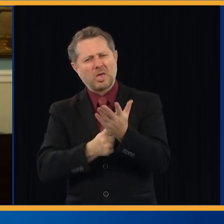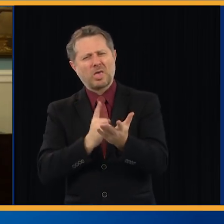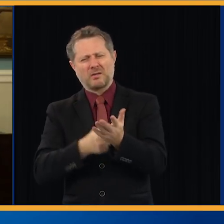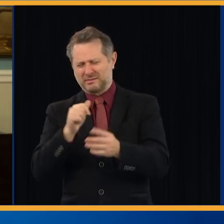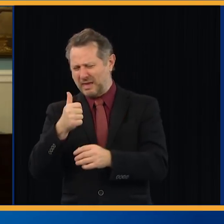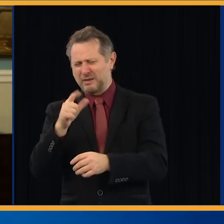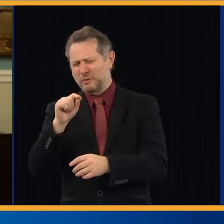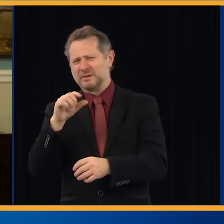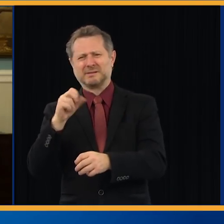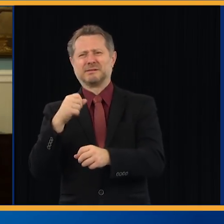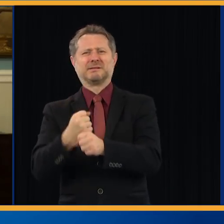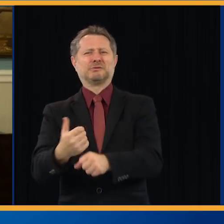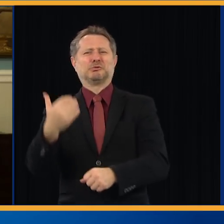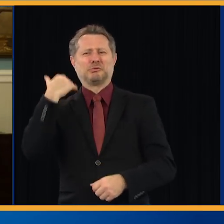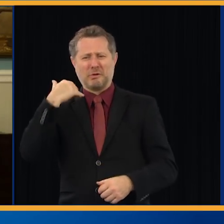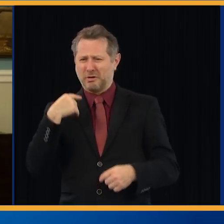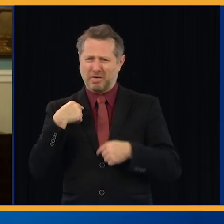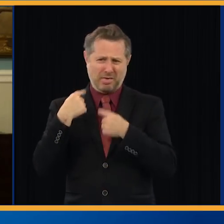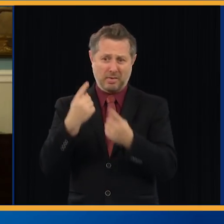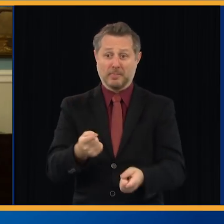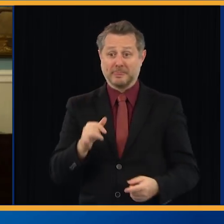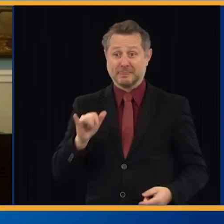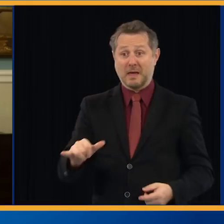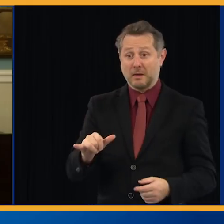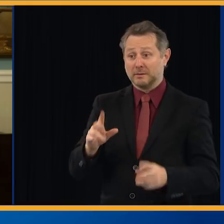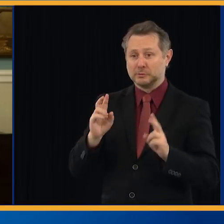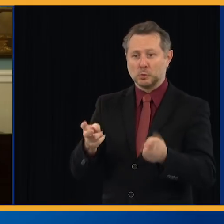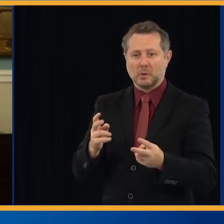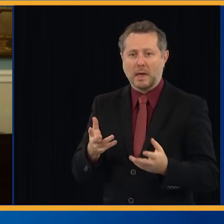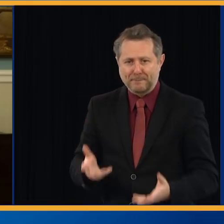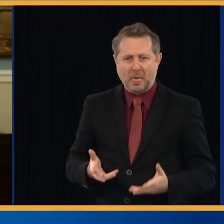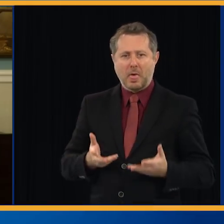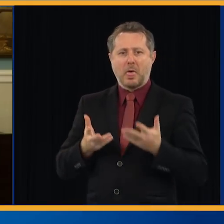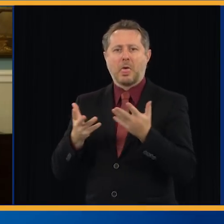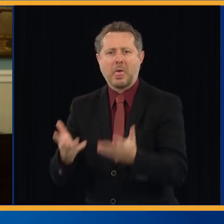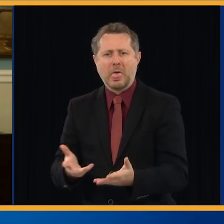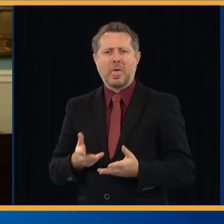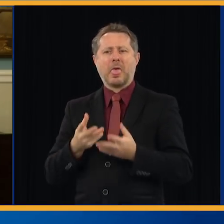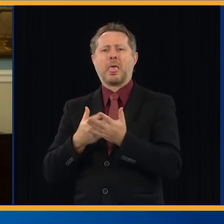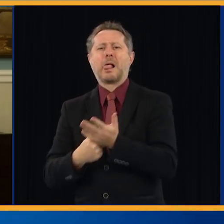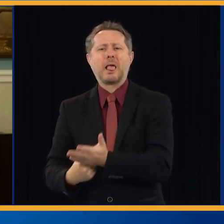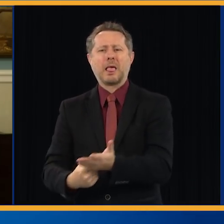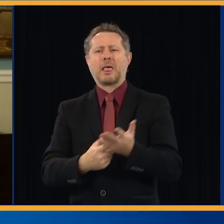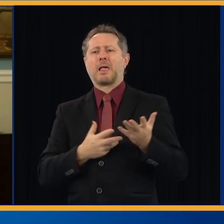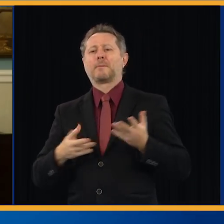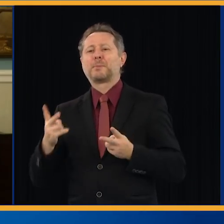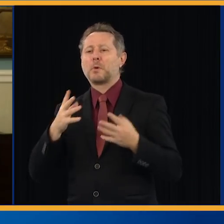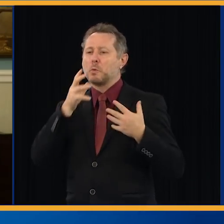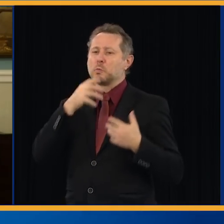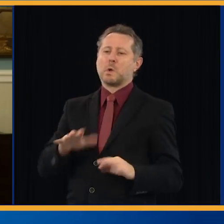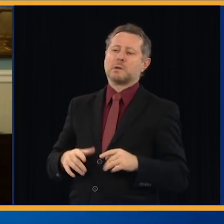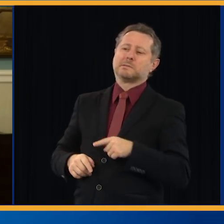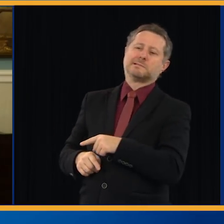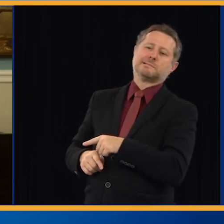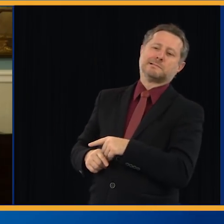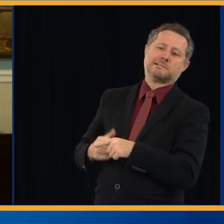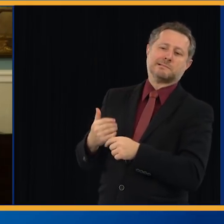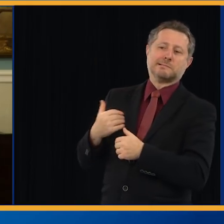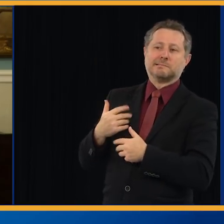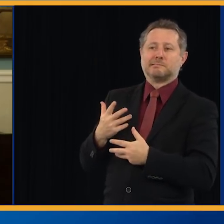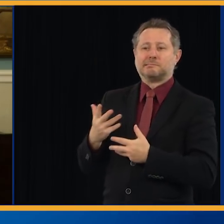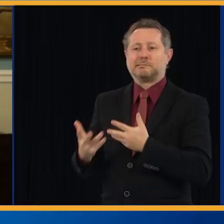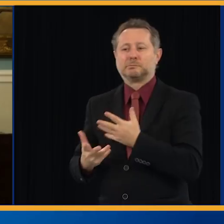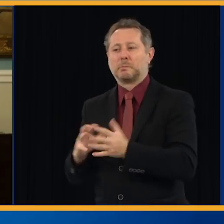an intractable issue because there wasn't always an impulse to disrupt. And here is an example